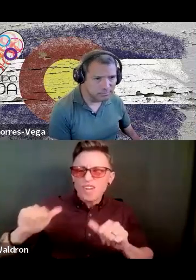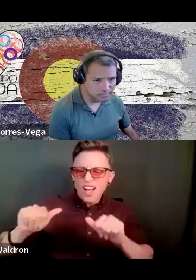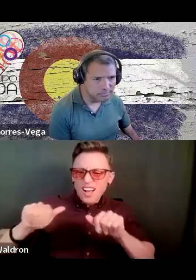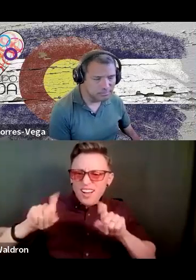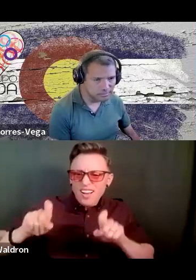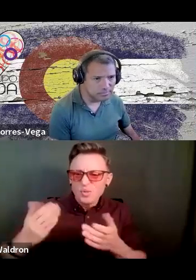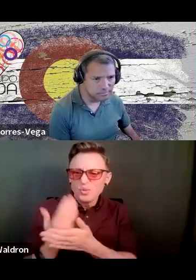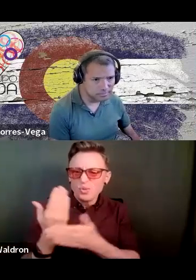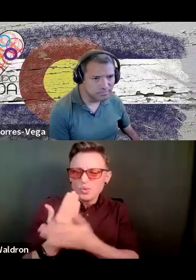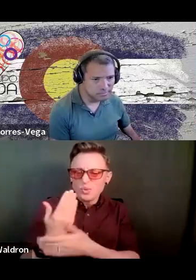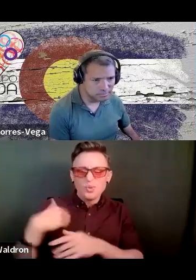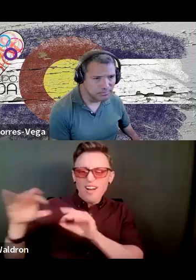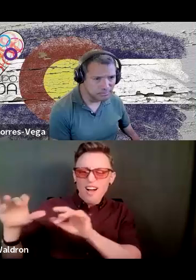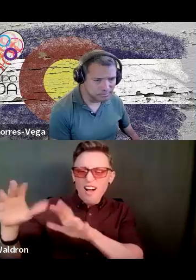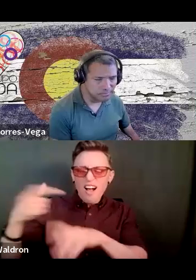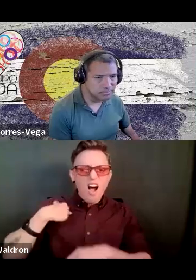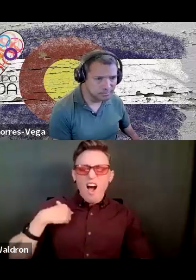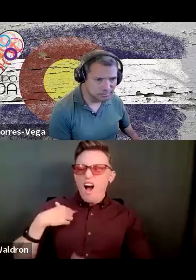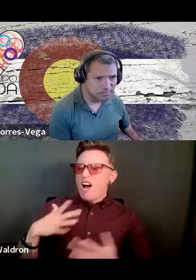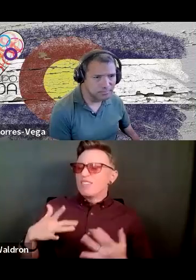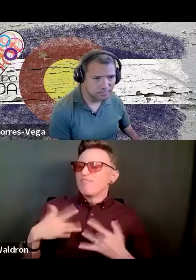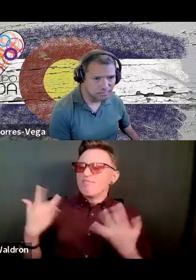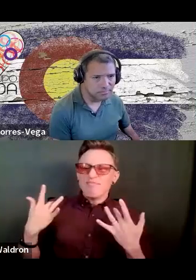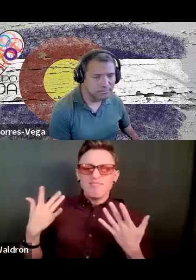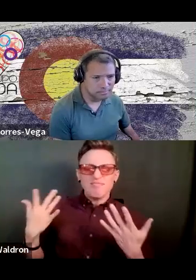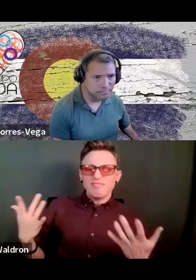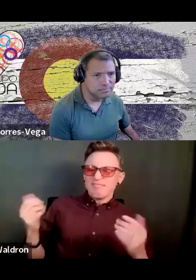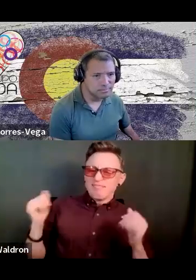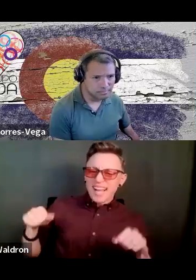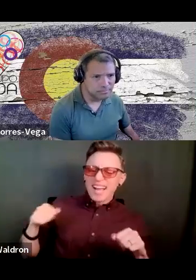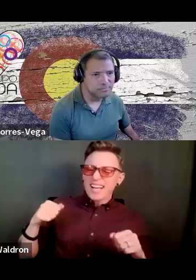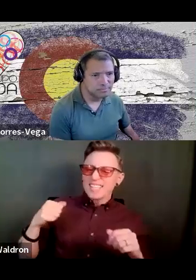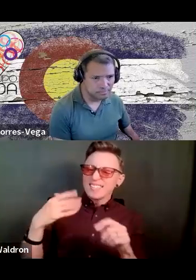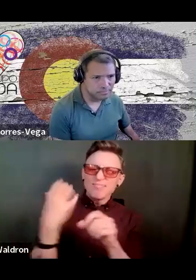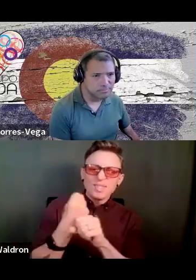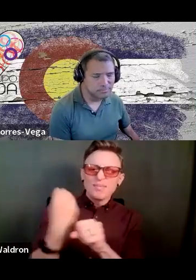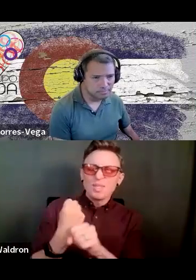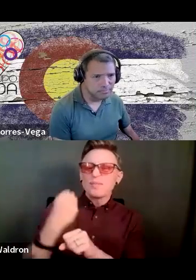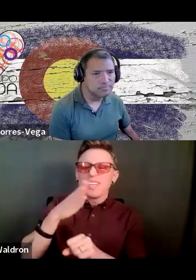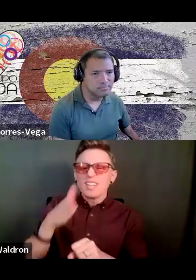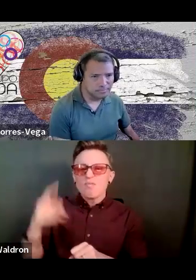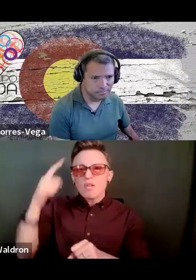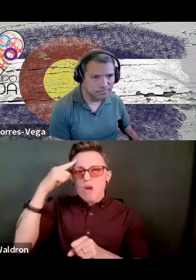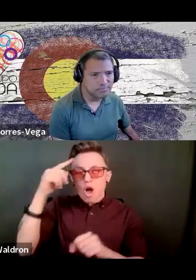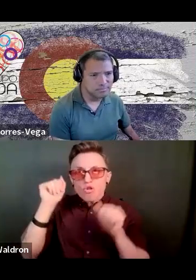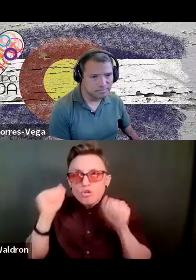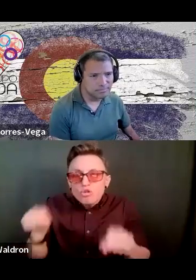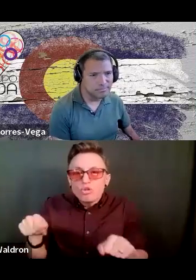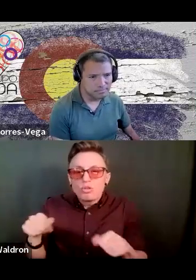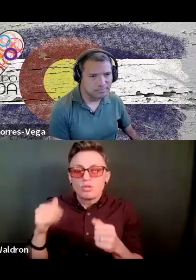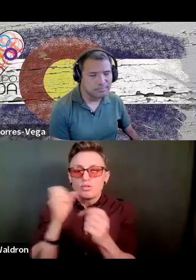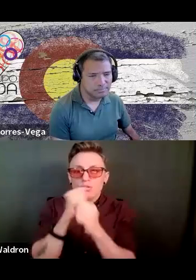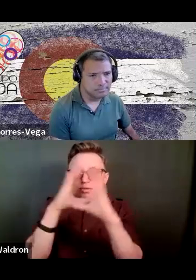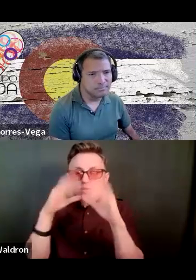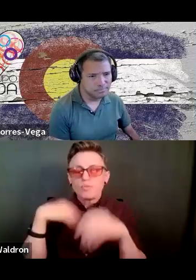that makes me happy that they're able to accomplish things that never, that never thought of, you know, I'm going to give an example.